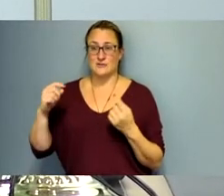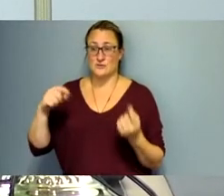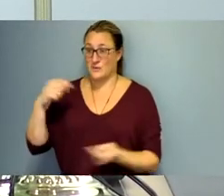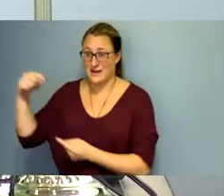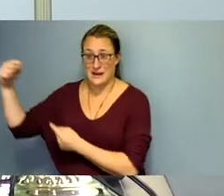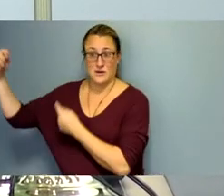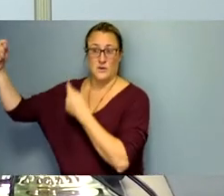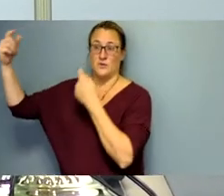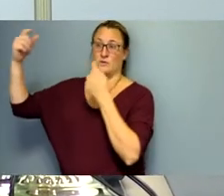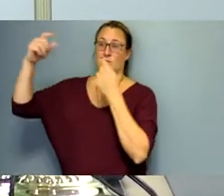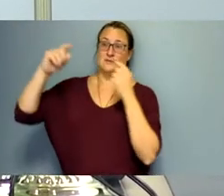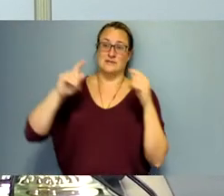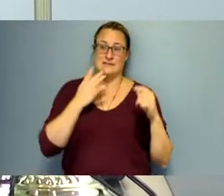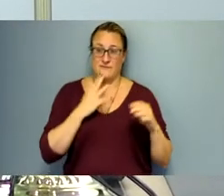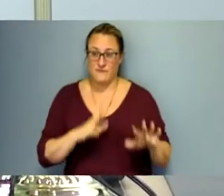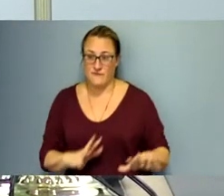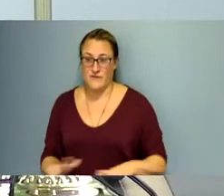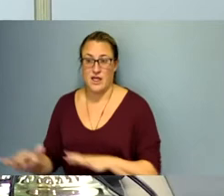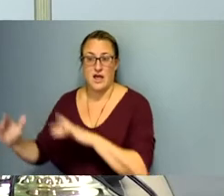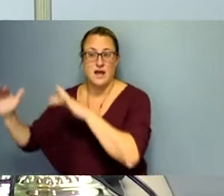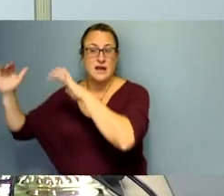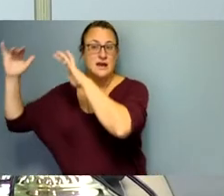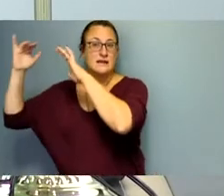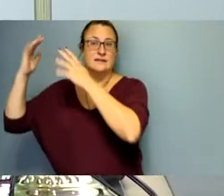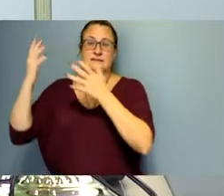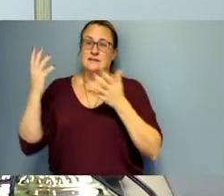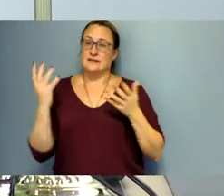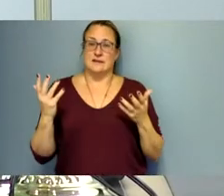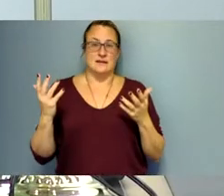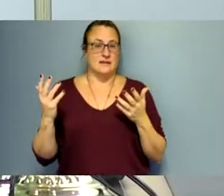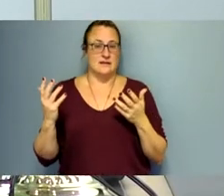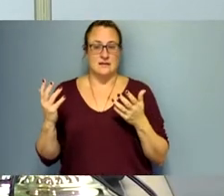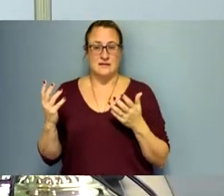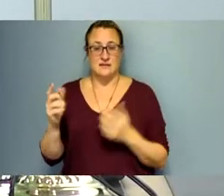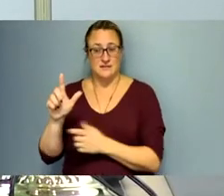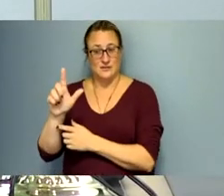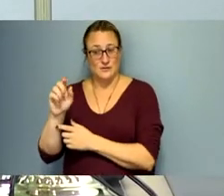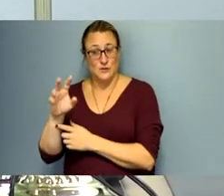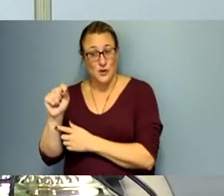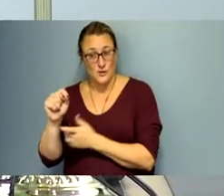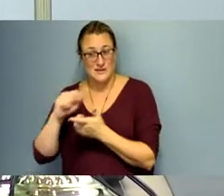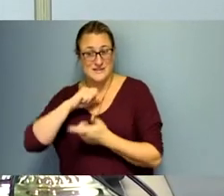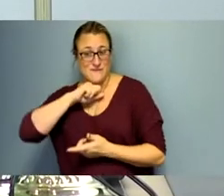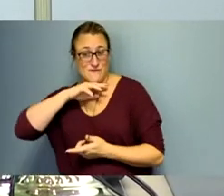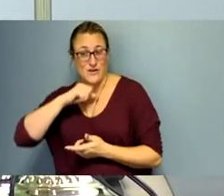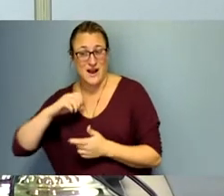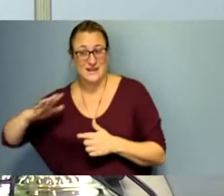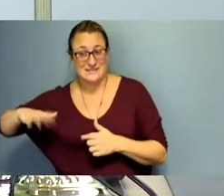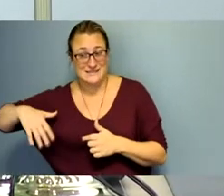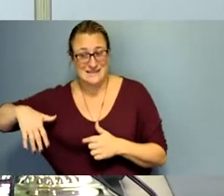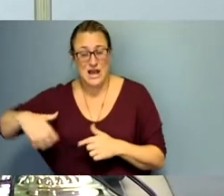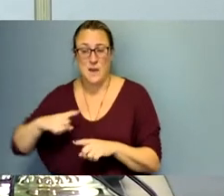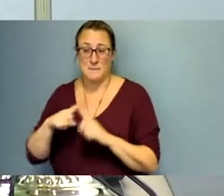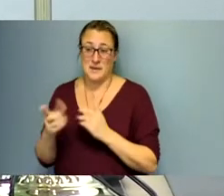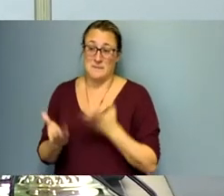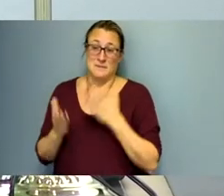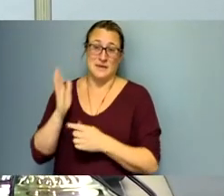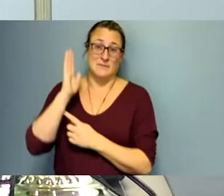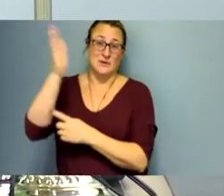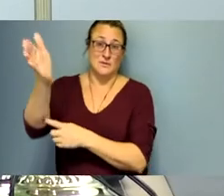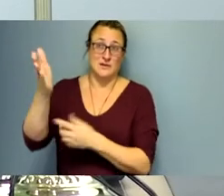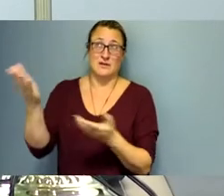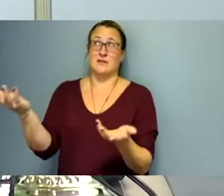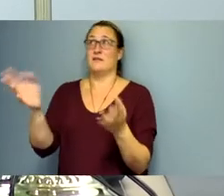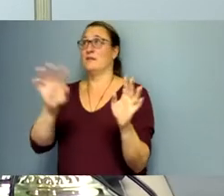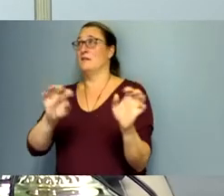and and floods and you know we missed out on the locusts and frogs but um you know they may still be coming we don't know it's in the next two months